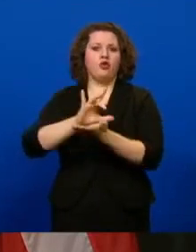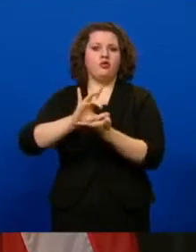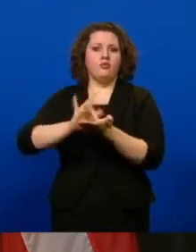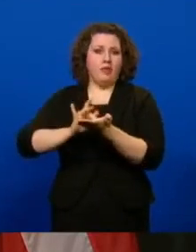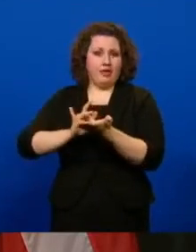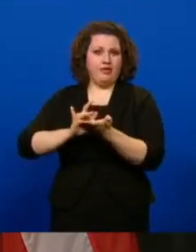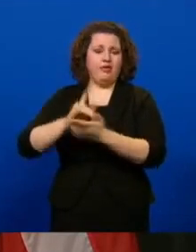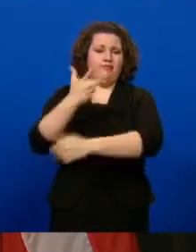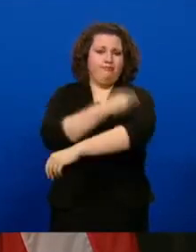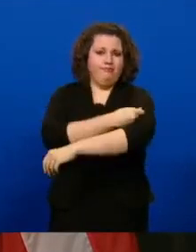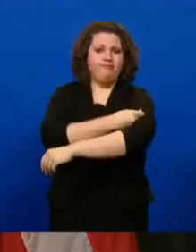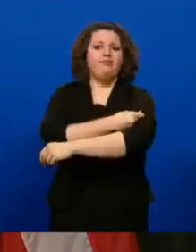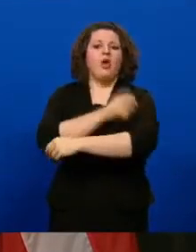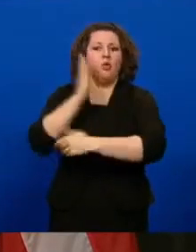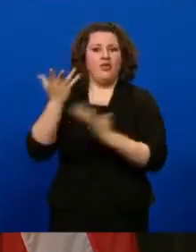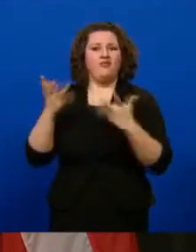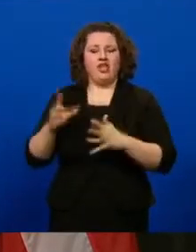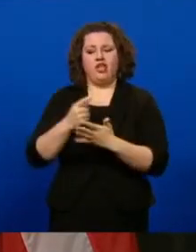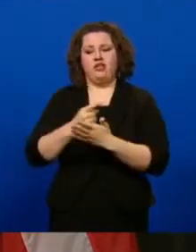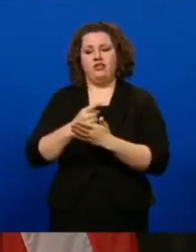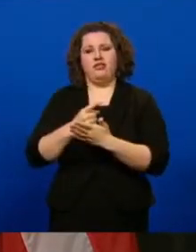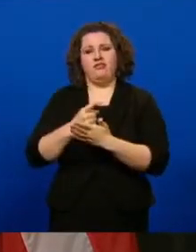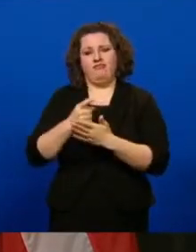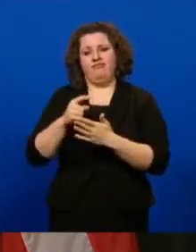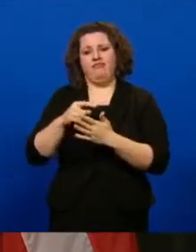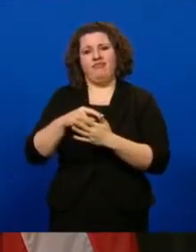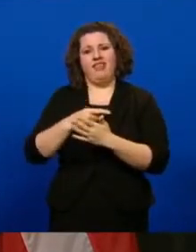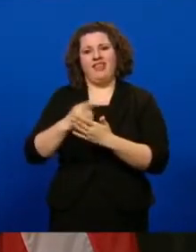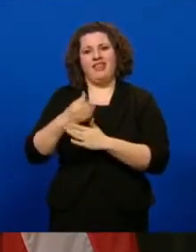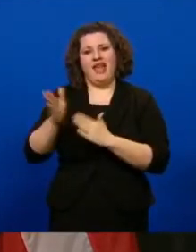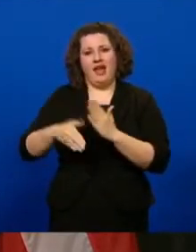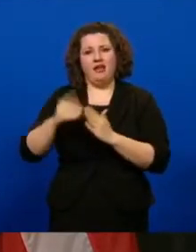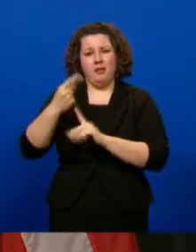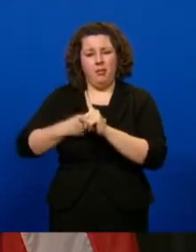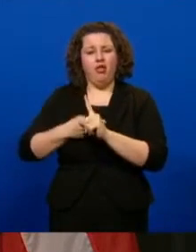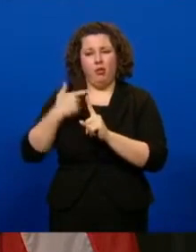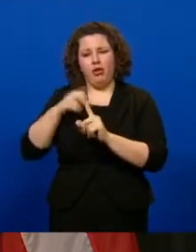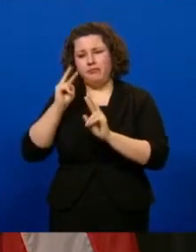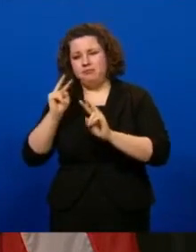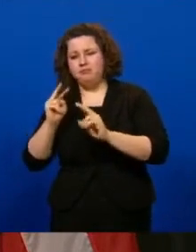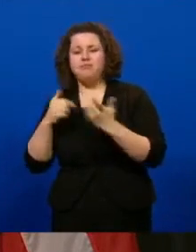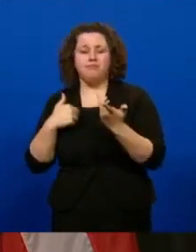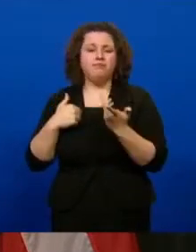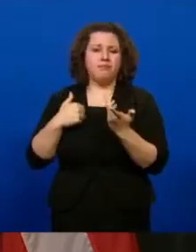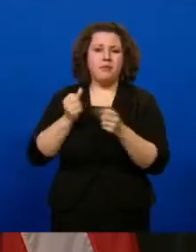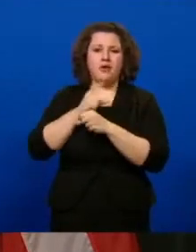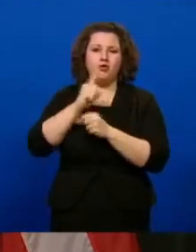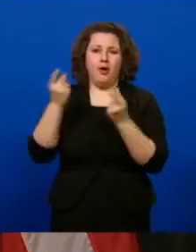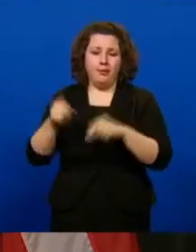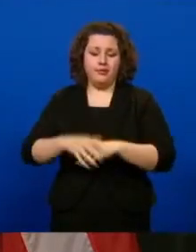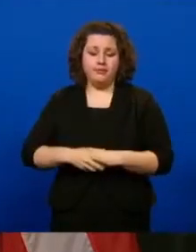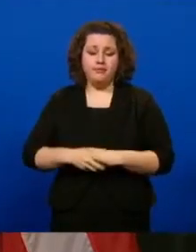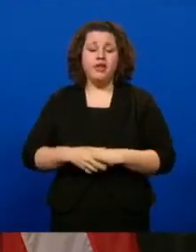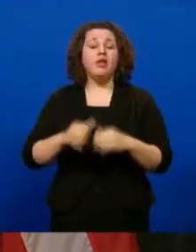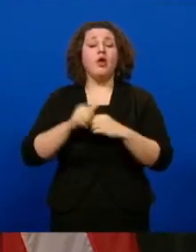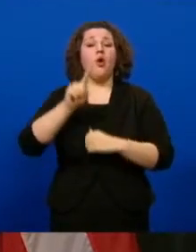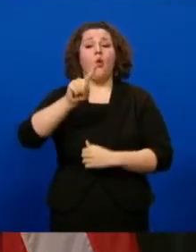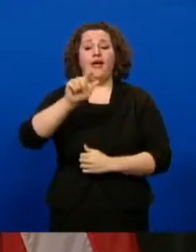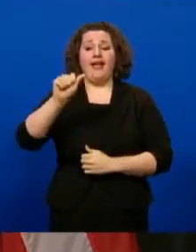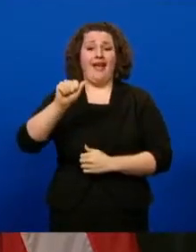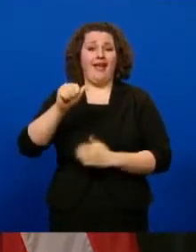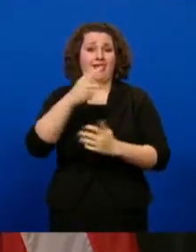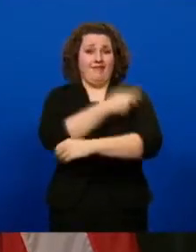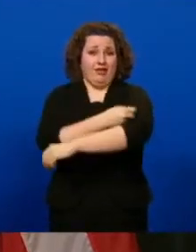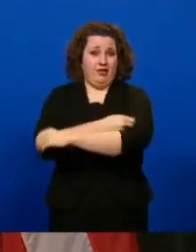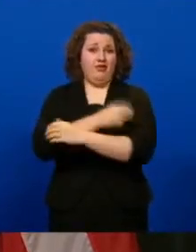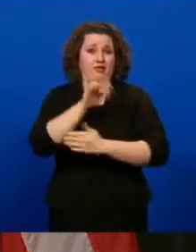by the end of the month, and we continue to monitor that daily. With the 1A vaccination phase well